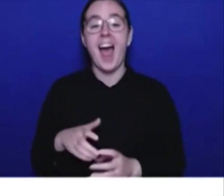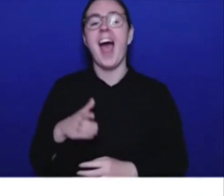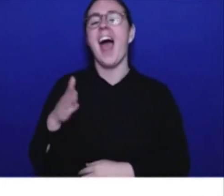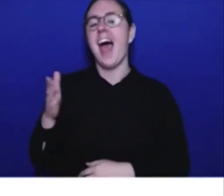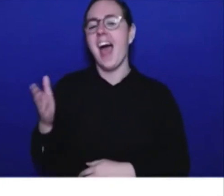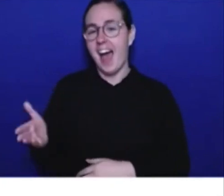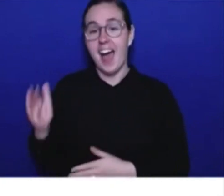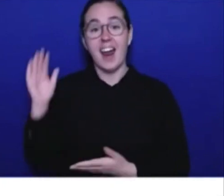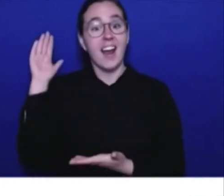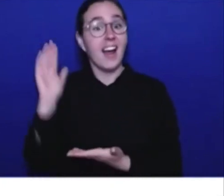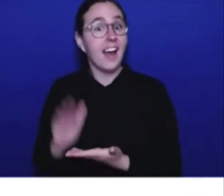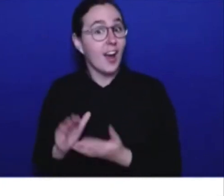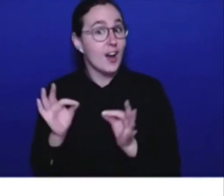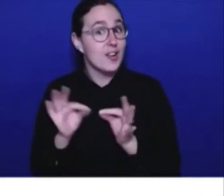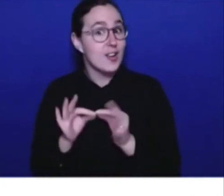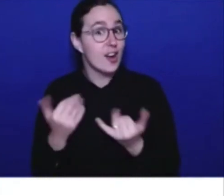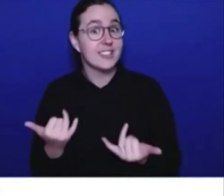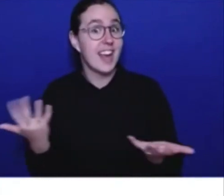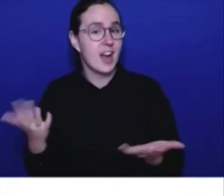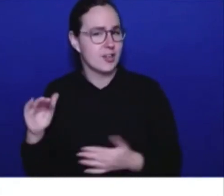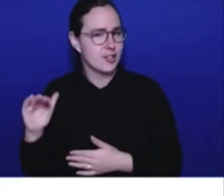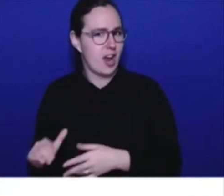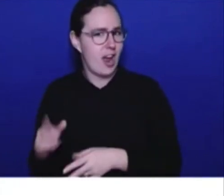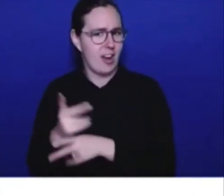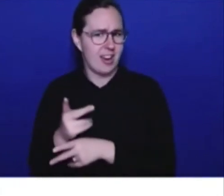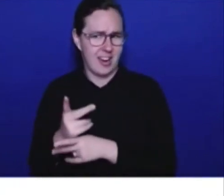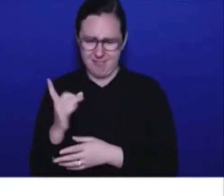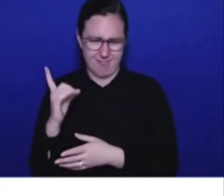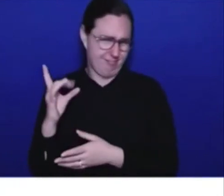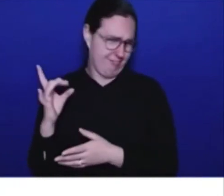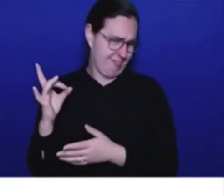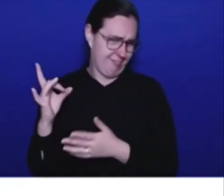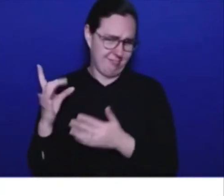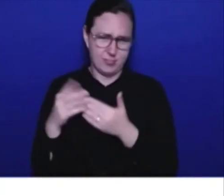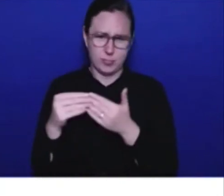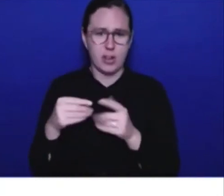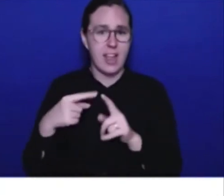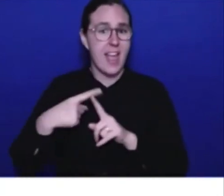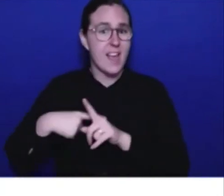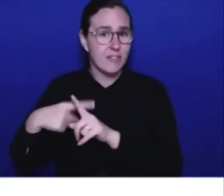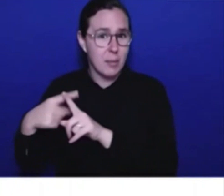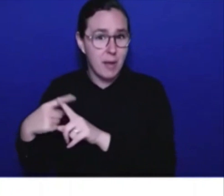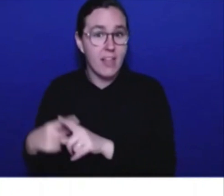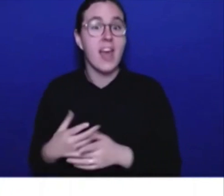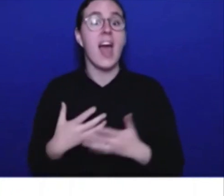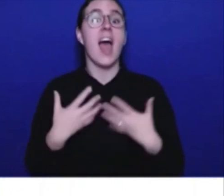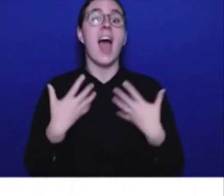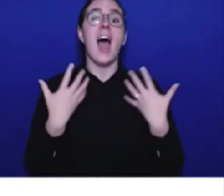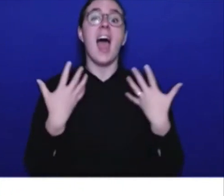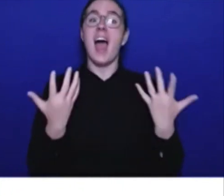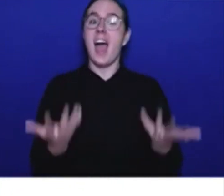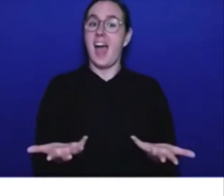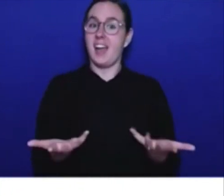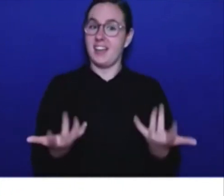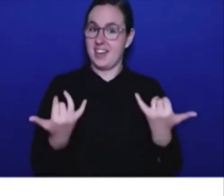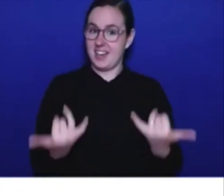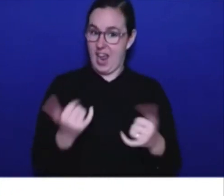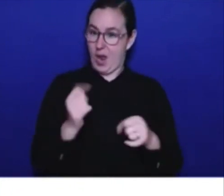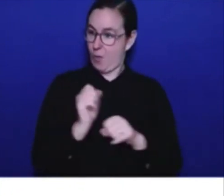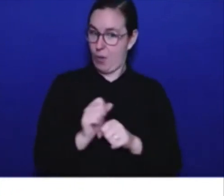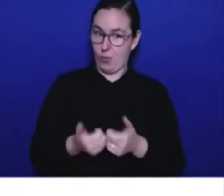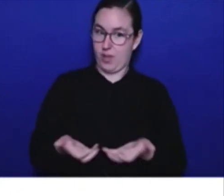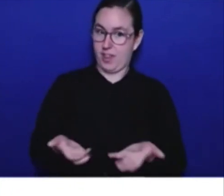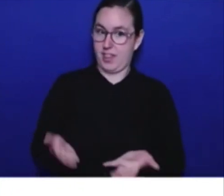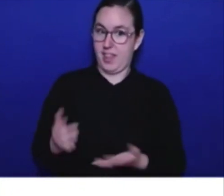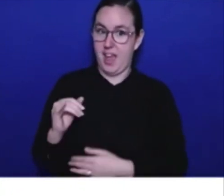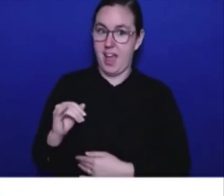families. And we worked together closely with ICBC, with many of the people here in the room, to transform that Crown Corporation, to deliver